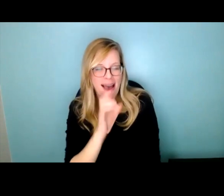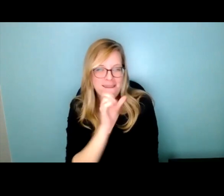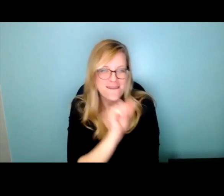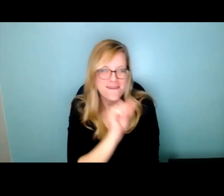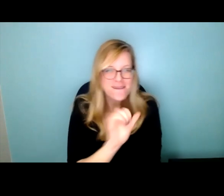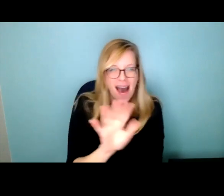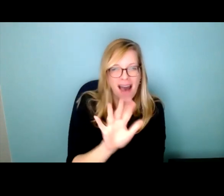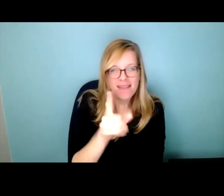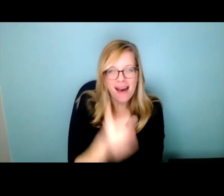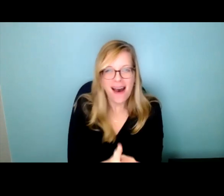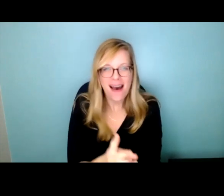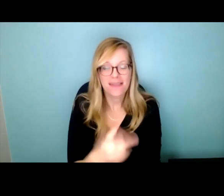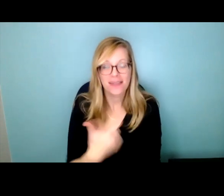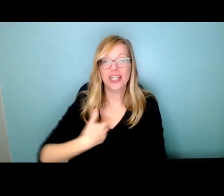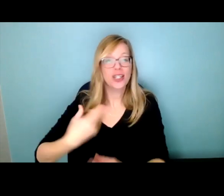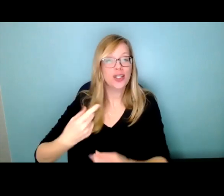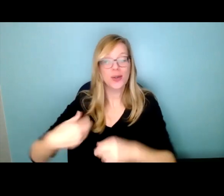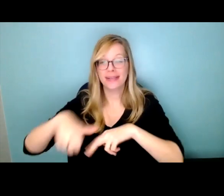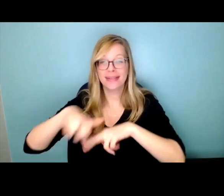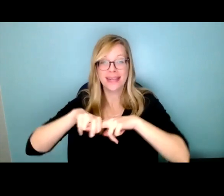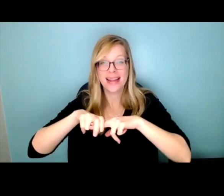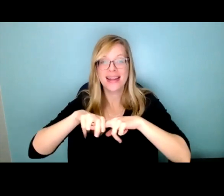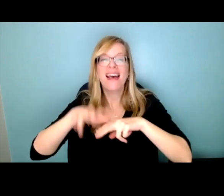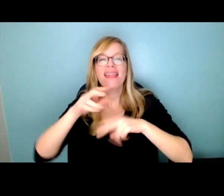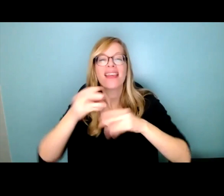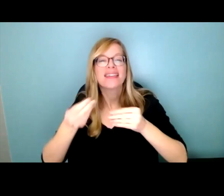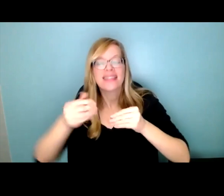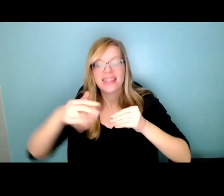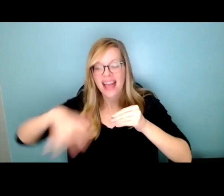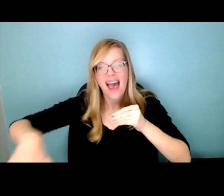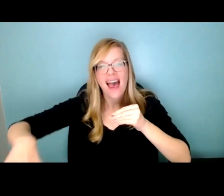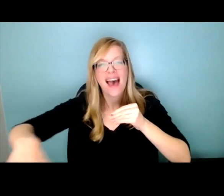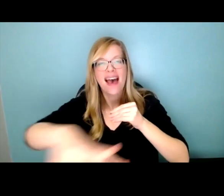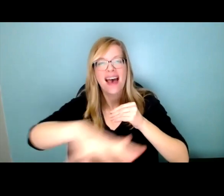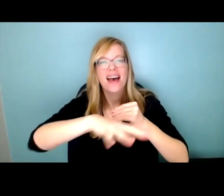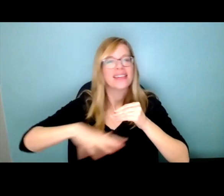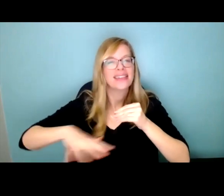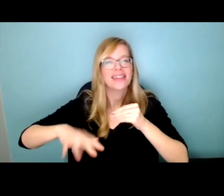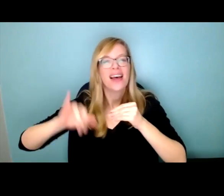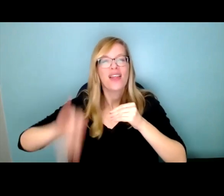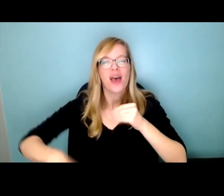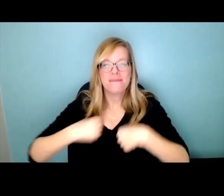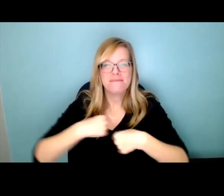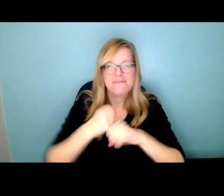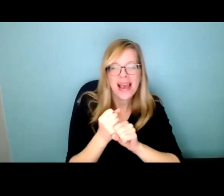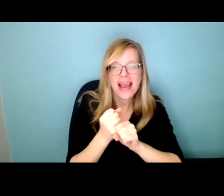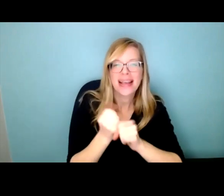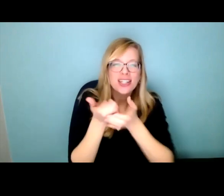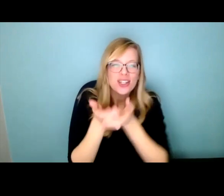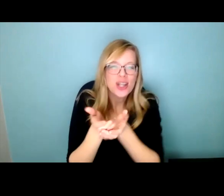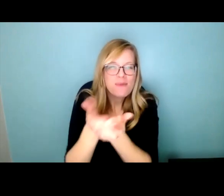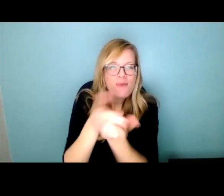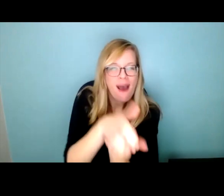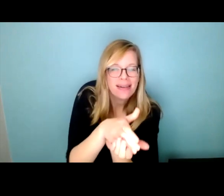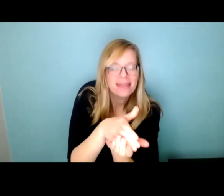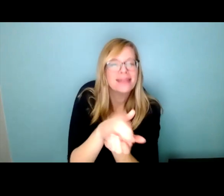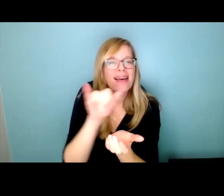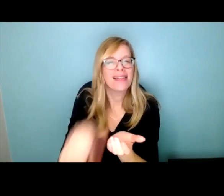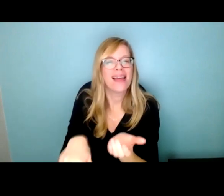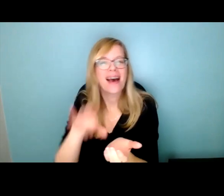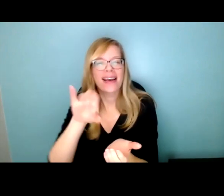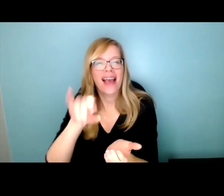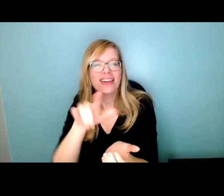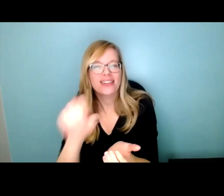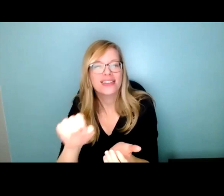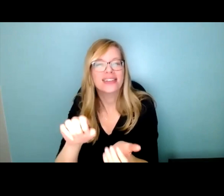edge of a sandbox shipwrecks castles and warlocks secretly hoping for chicken